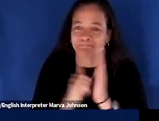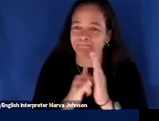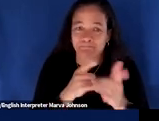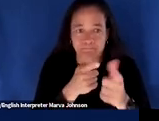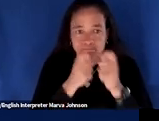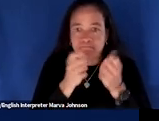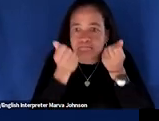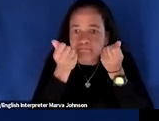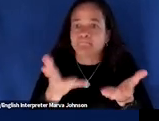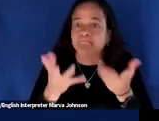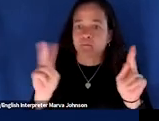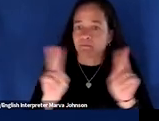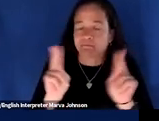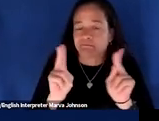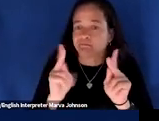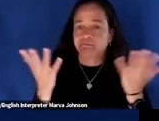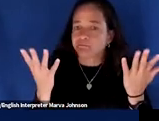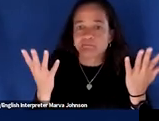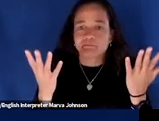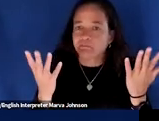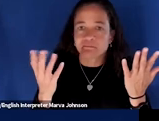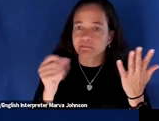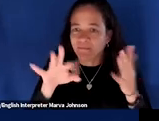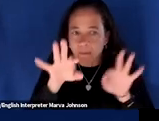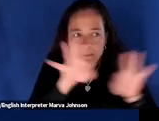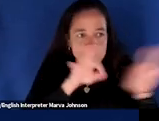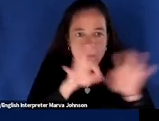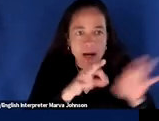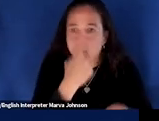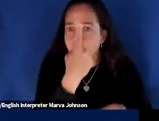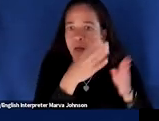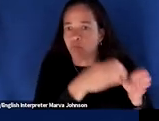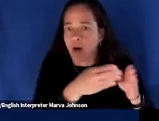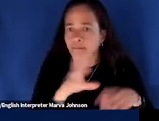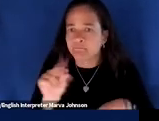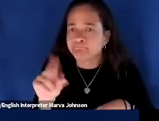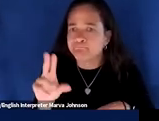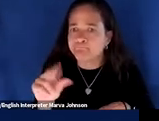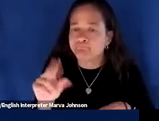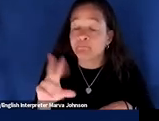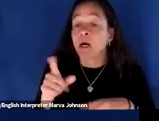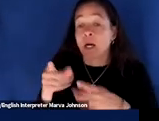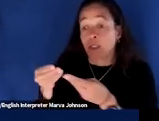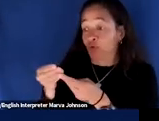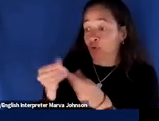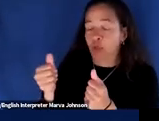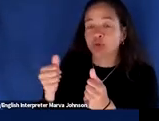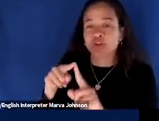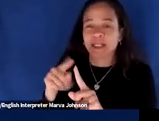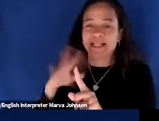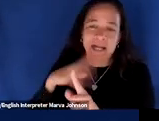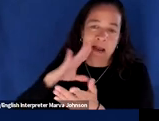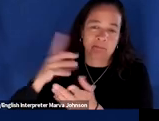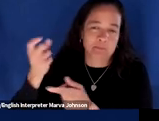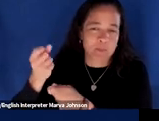as you want and need it to speak to when we talk about solutions often also and i'll get into this in a moment